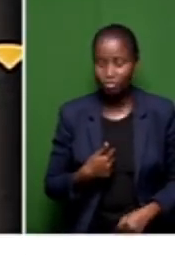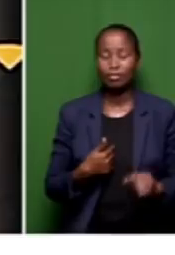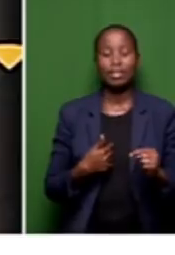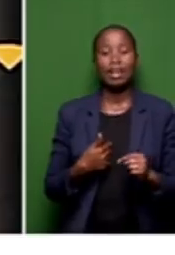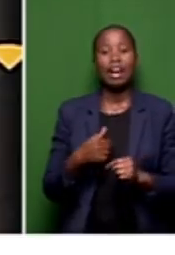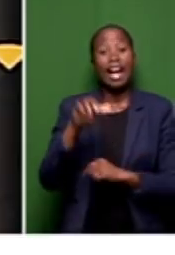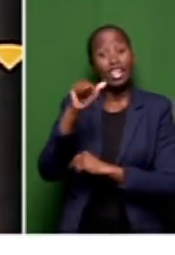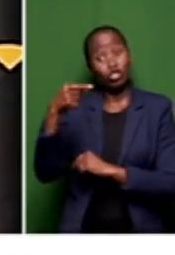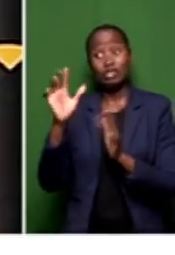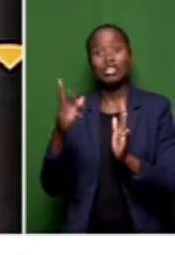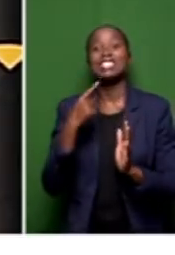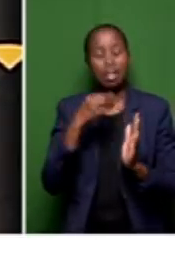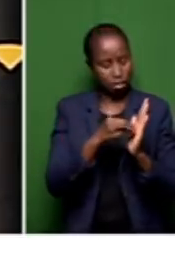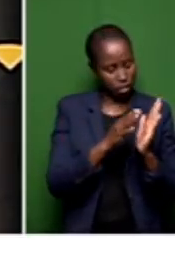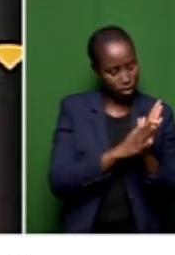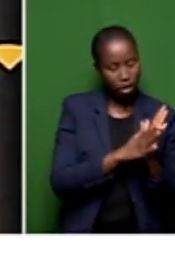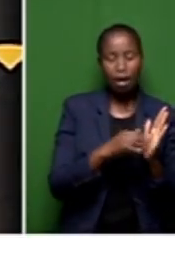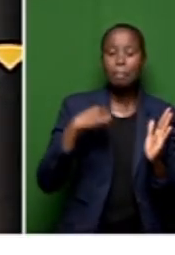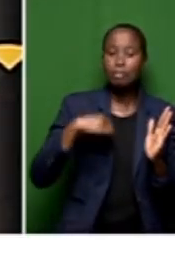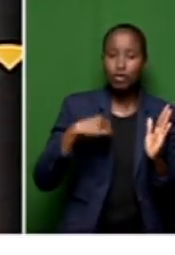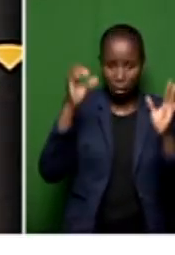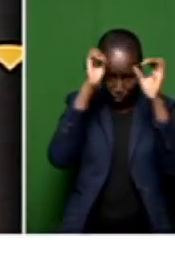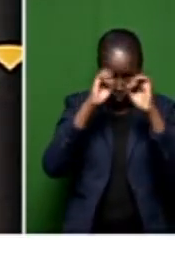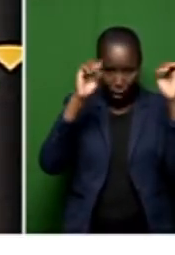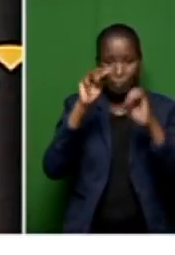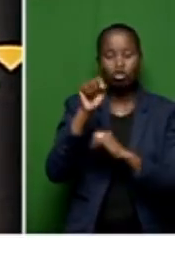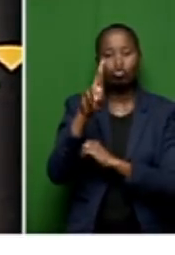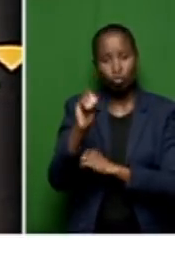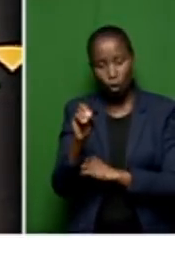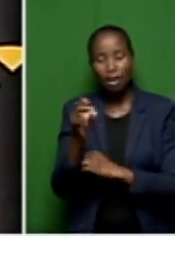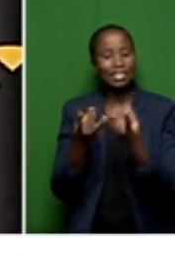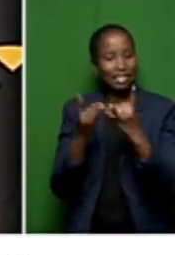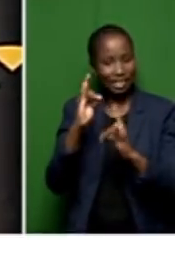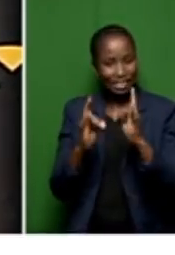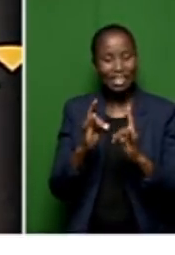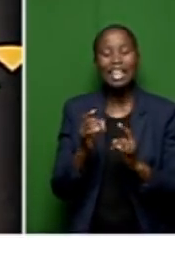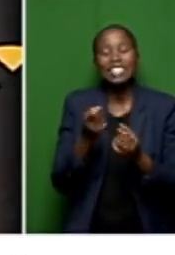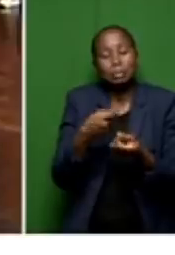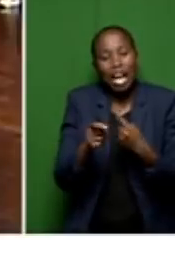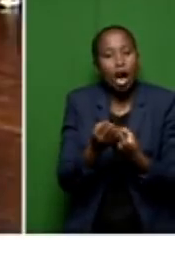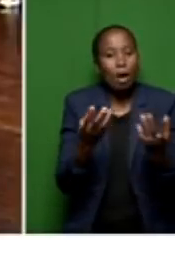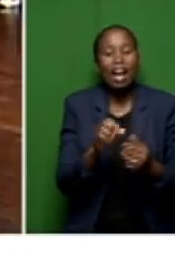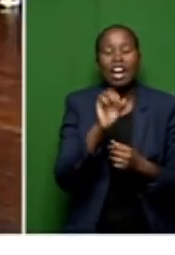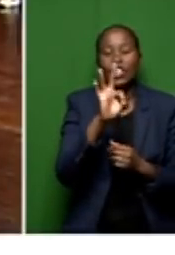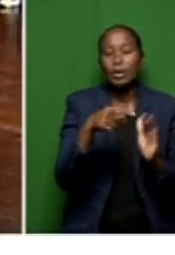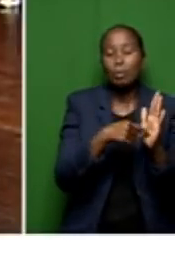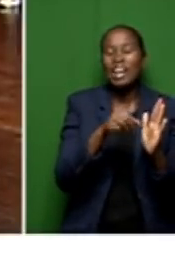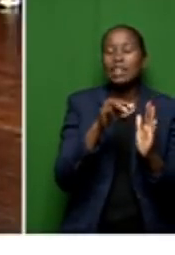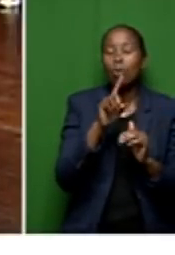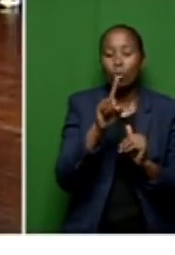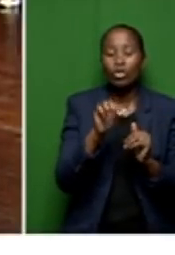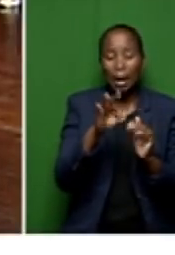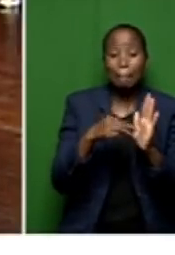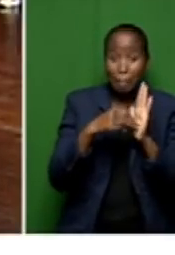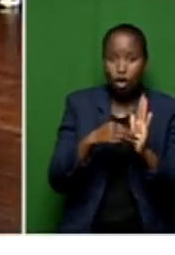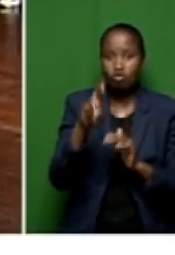the Buffalo City Metropolitan Municipality spent 12.3 million rand on two consultants at least. Let's talk to those two. Are you